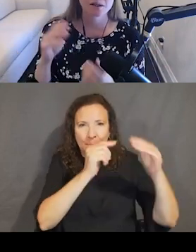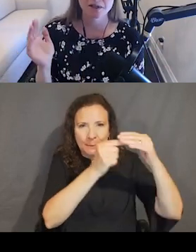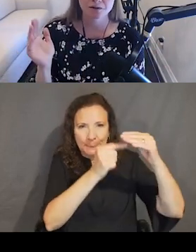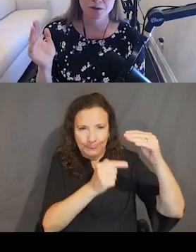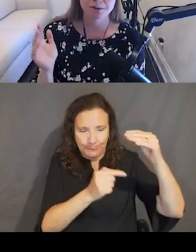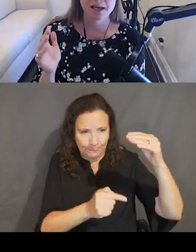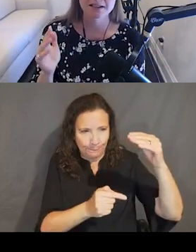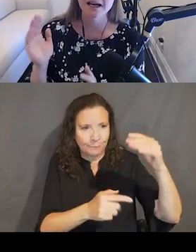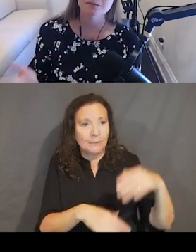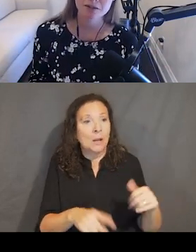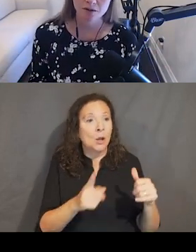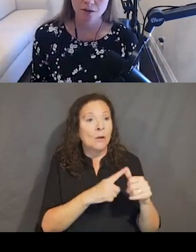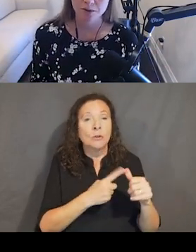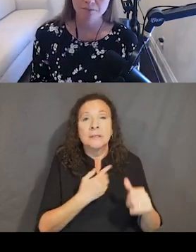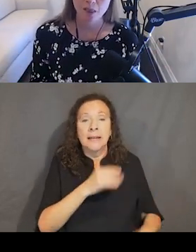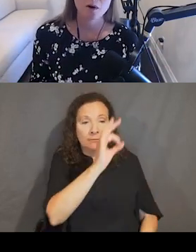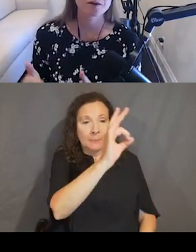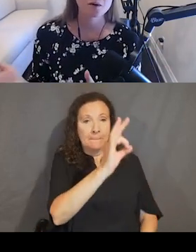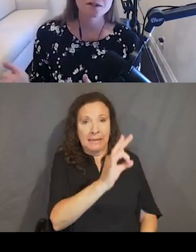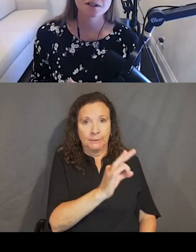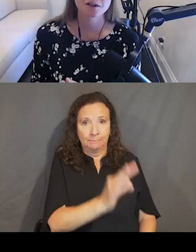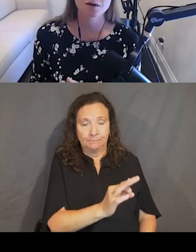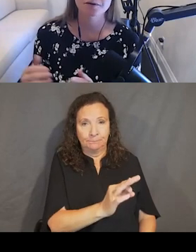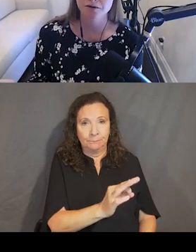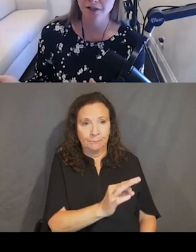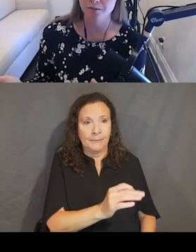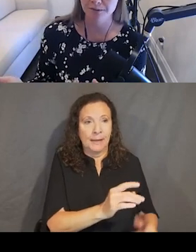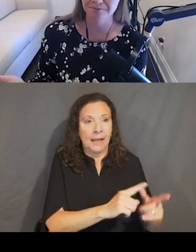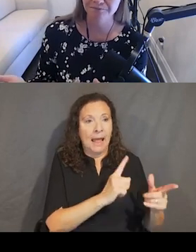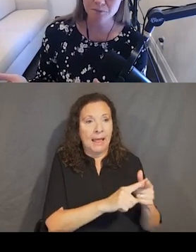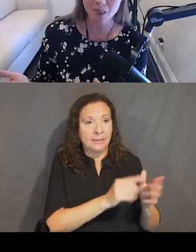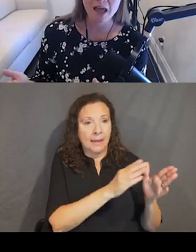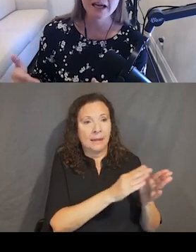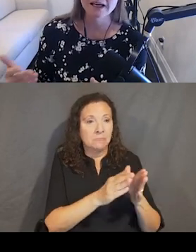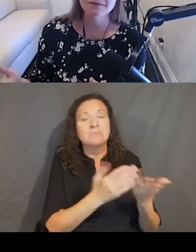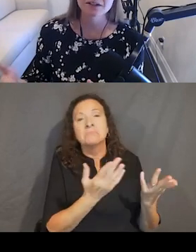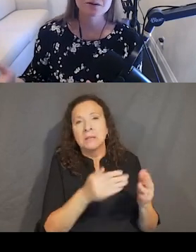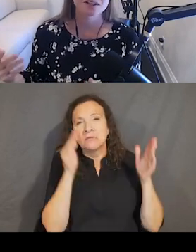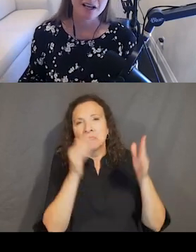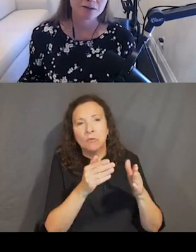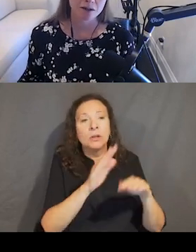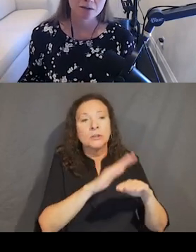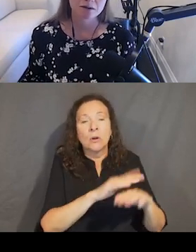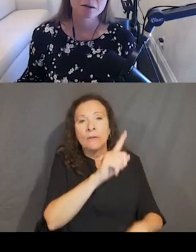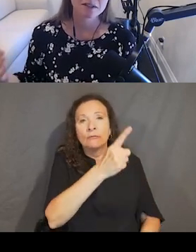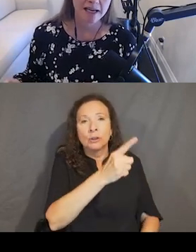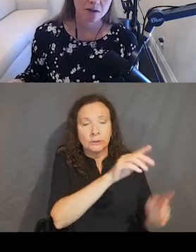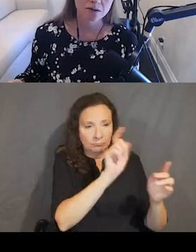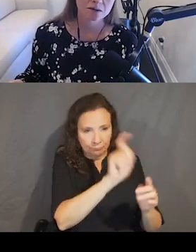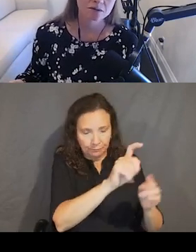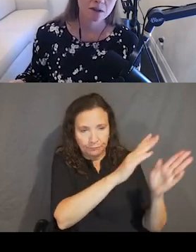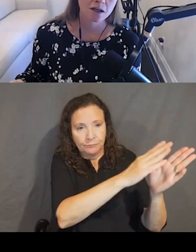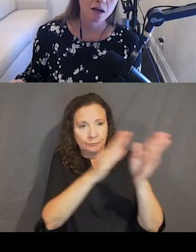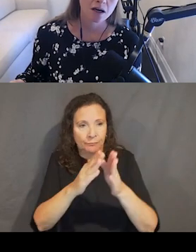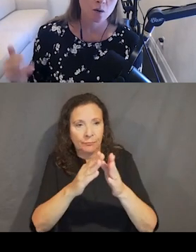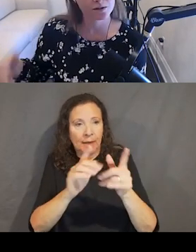have our radio button group and I tab into the group. Well, the focus is going to go to the first radio button. If I use an arrow down